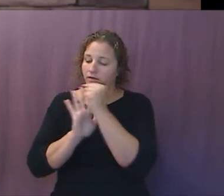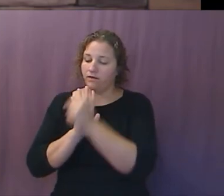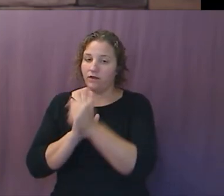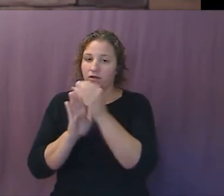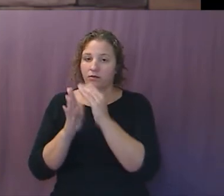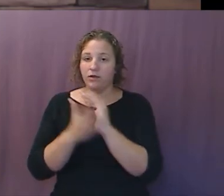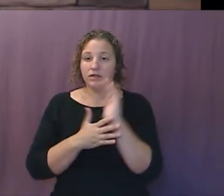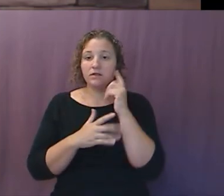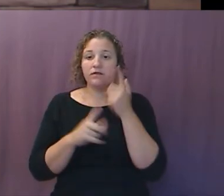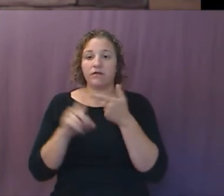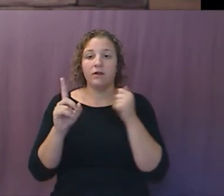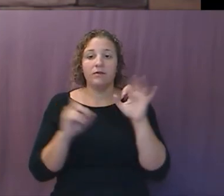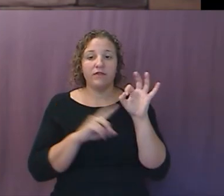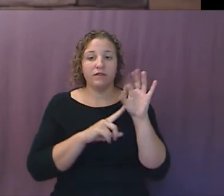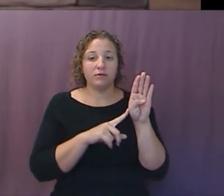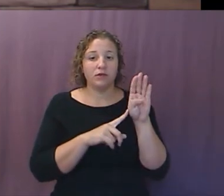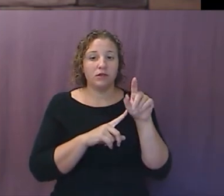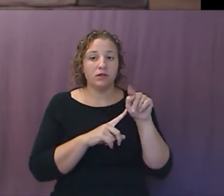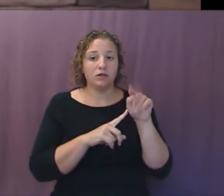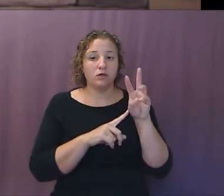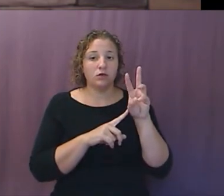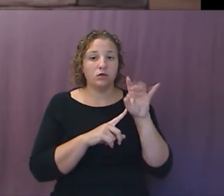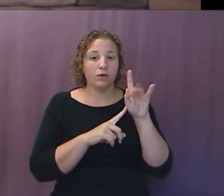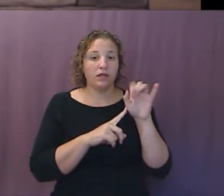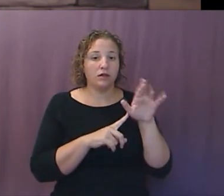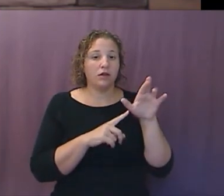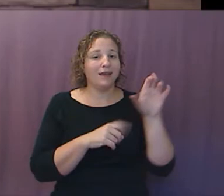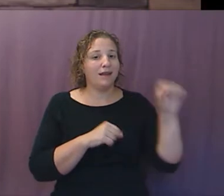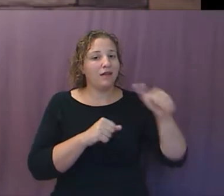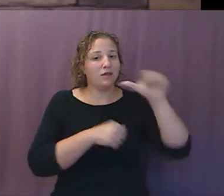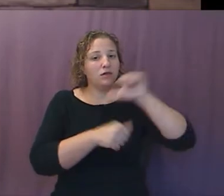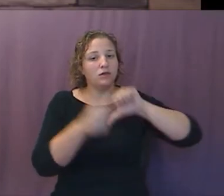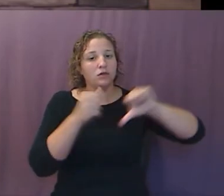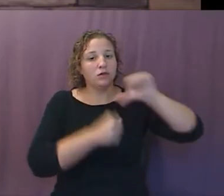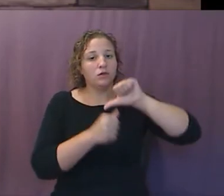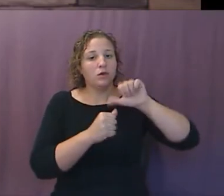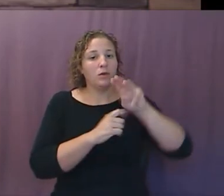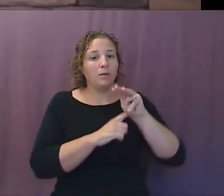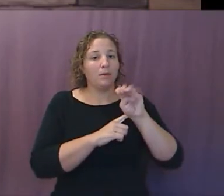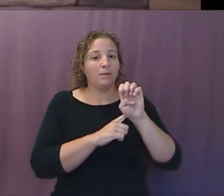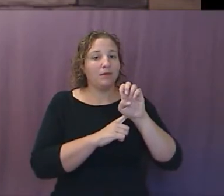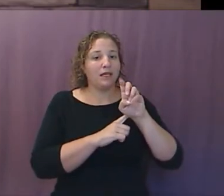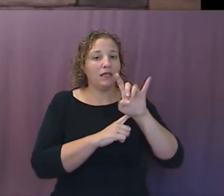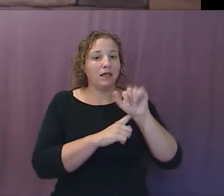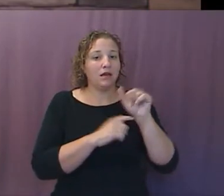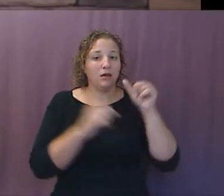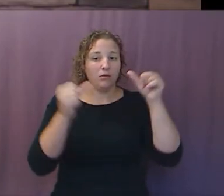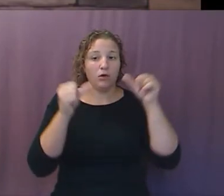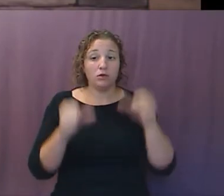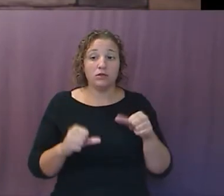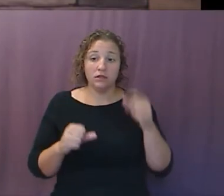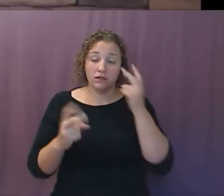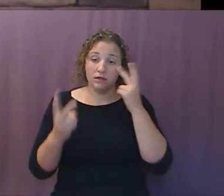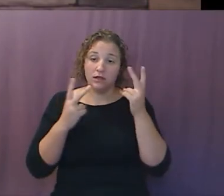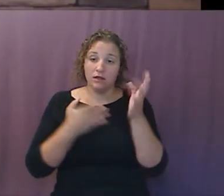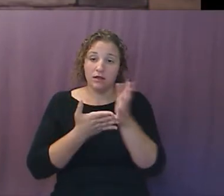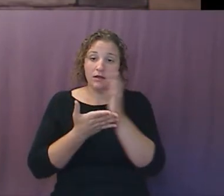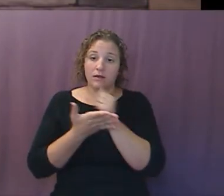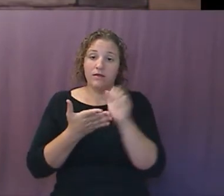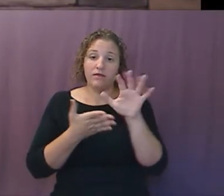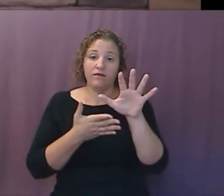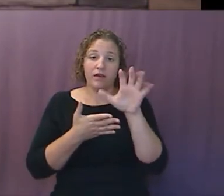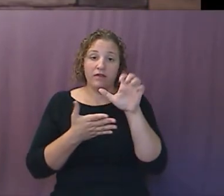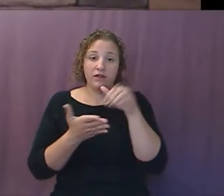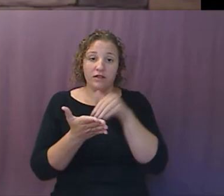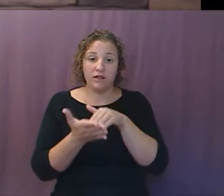and other social media posts. Emails and details of a Mitra contract obtained by Forbes outlined a $500,000